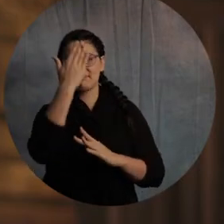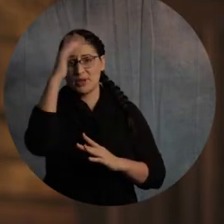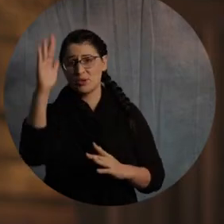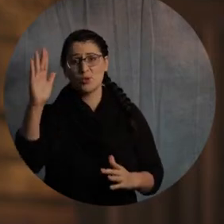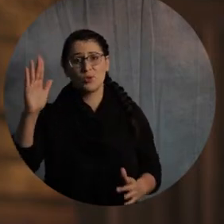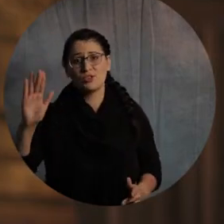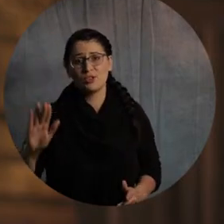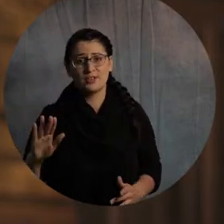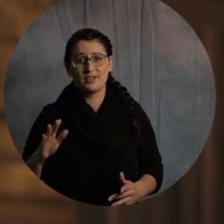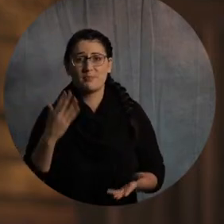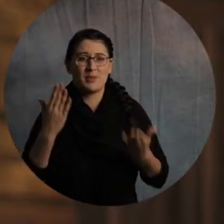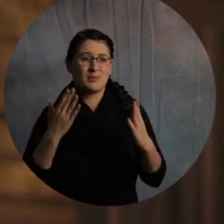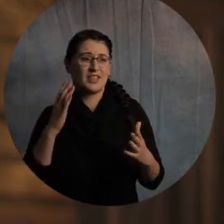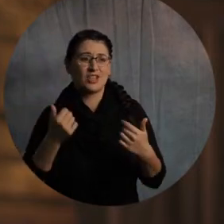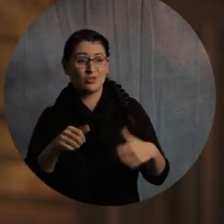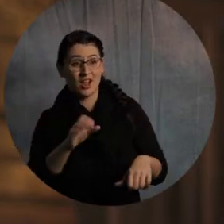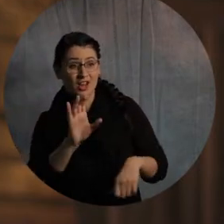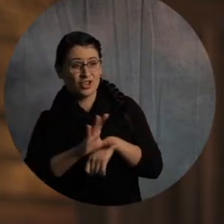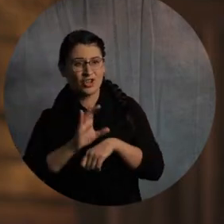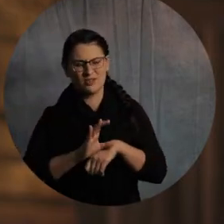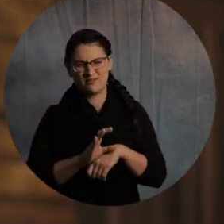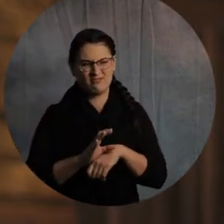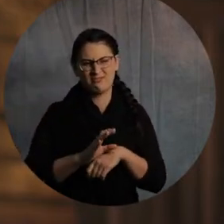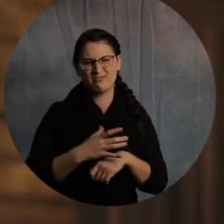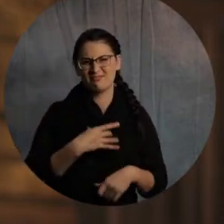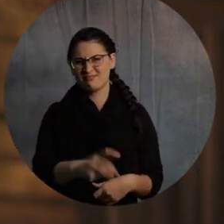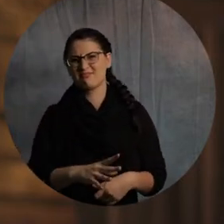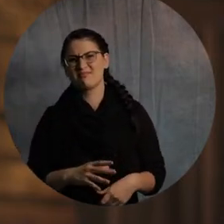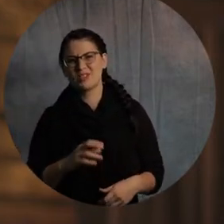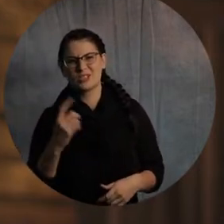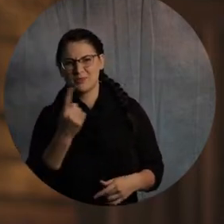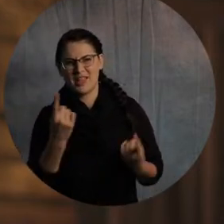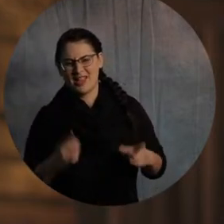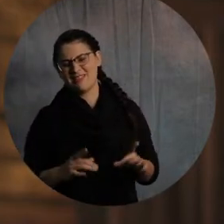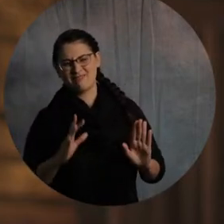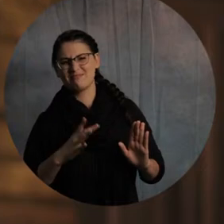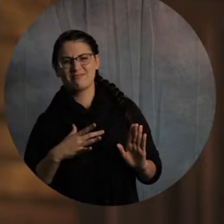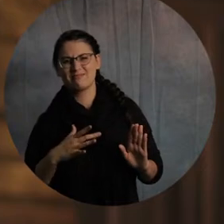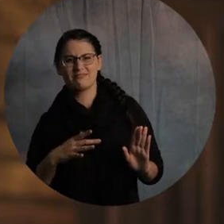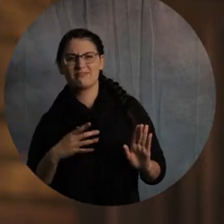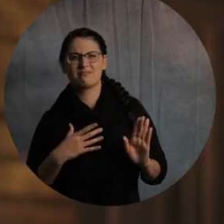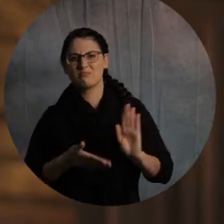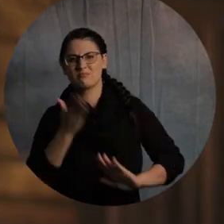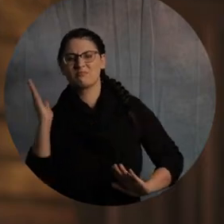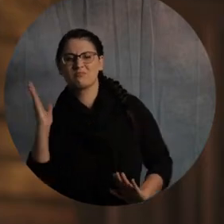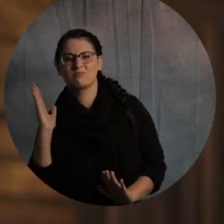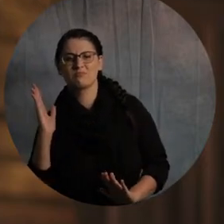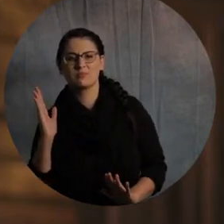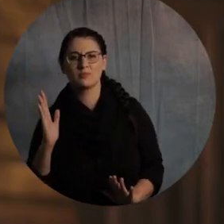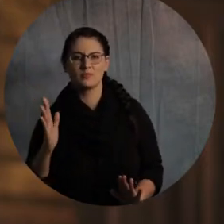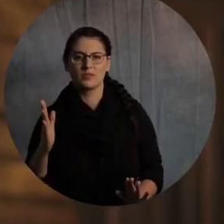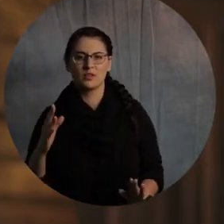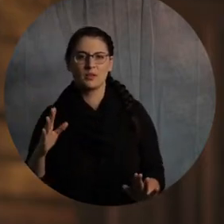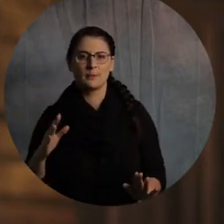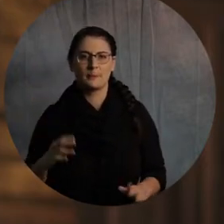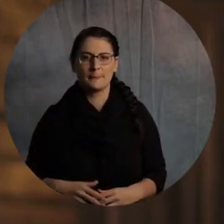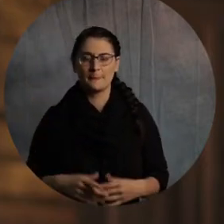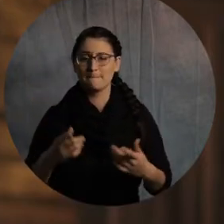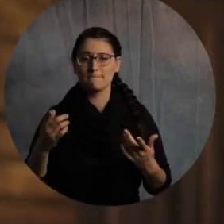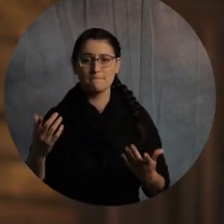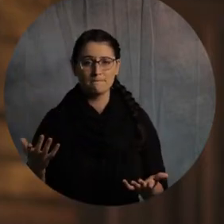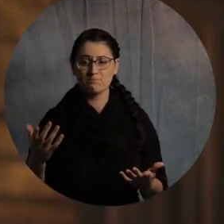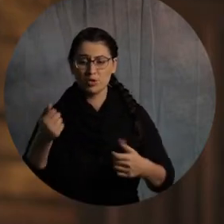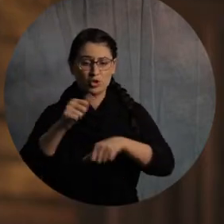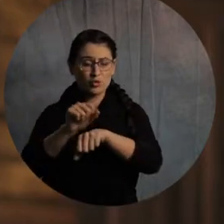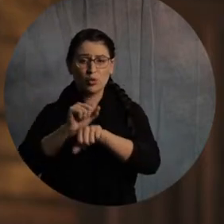to church and they've been burned and they've lost their faith in the body of Christ. Laboring in the cause of Christ for His people to abide in